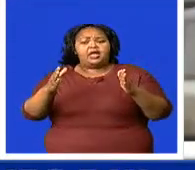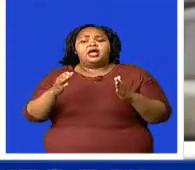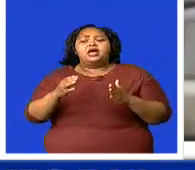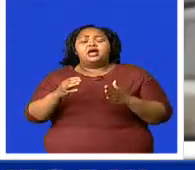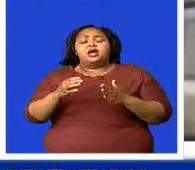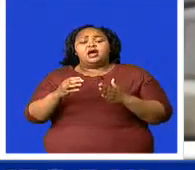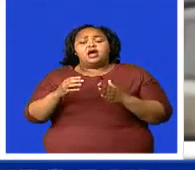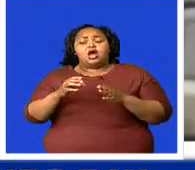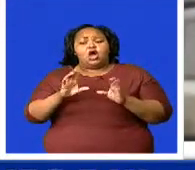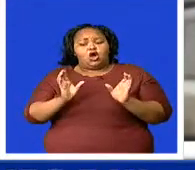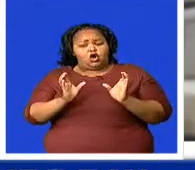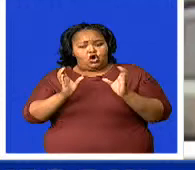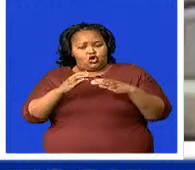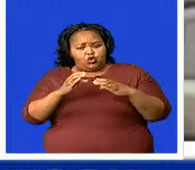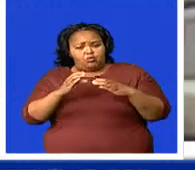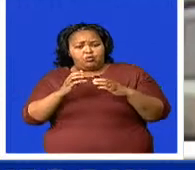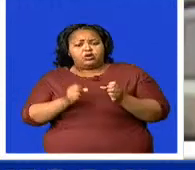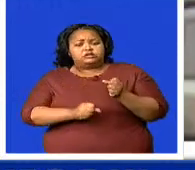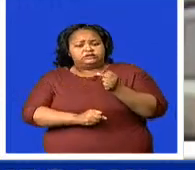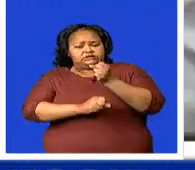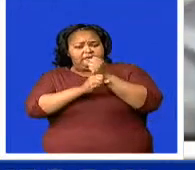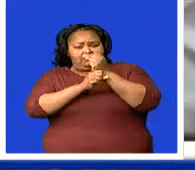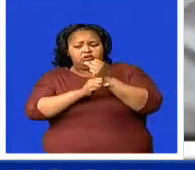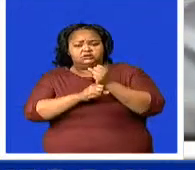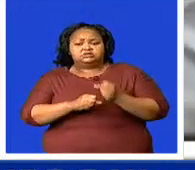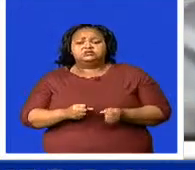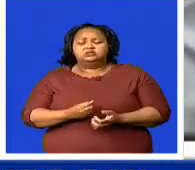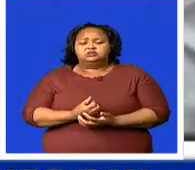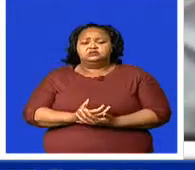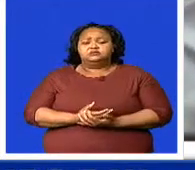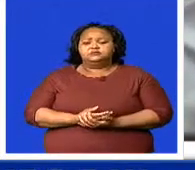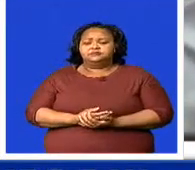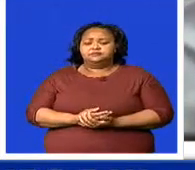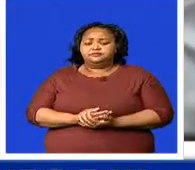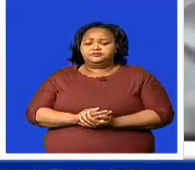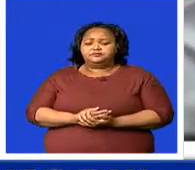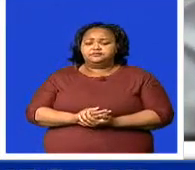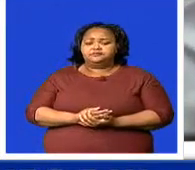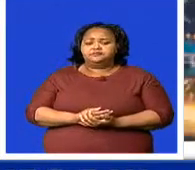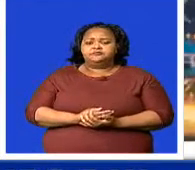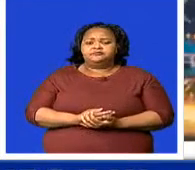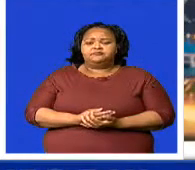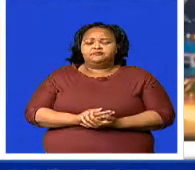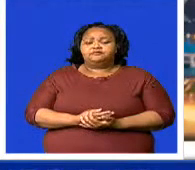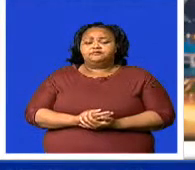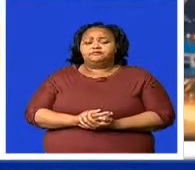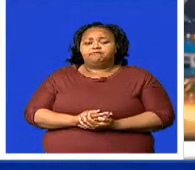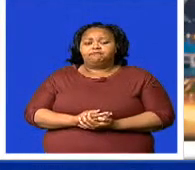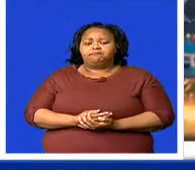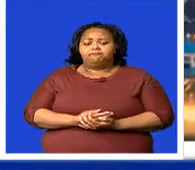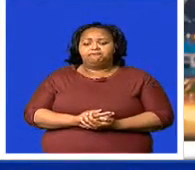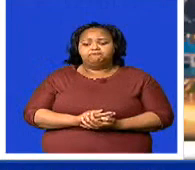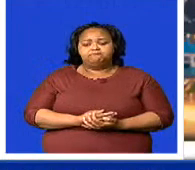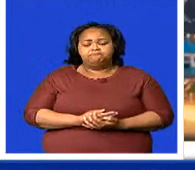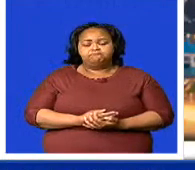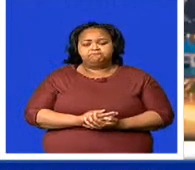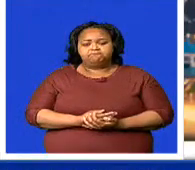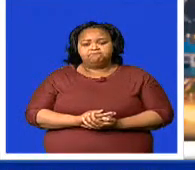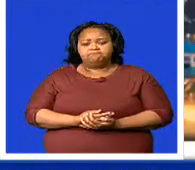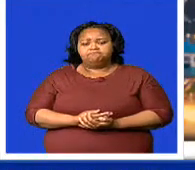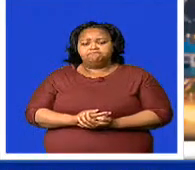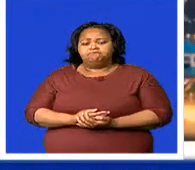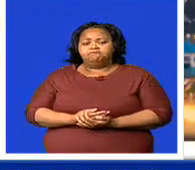Reporting for Eswatini TV News, I'm Nelsu Ndangamanda with Temba Shabangwe at Ezuluini. The Ministry of